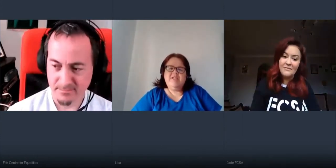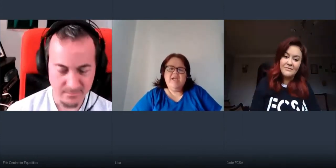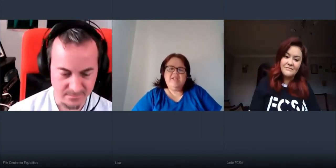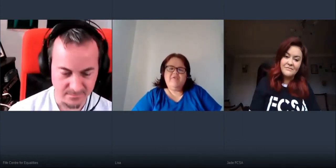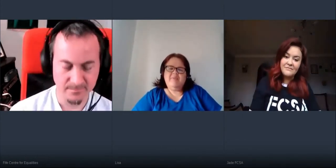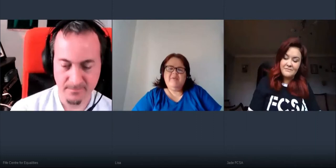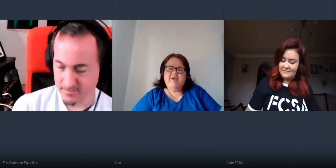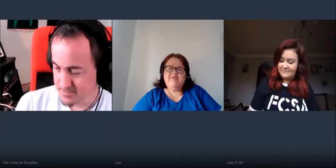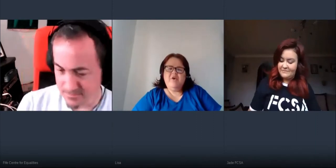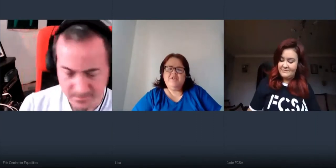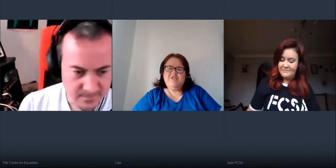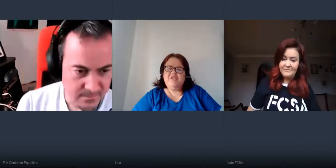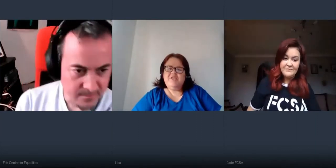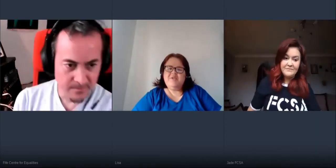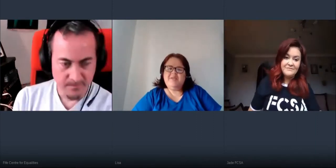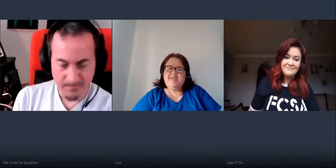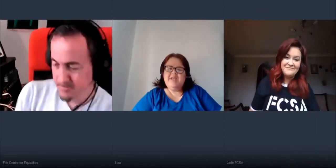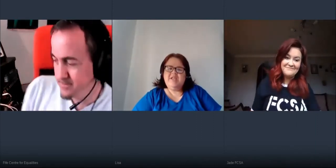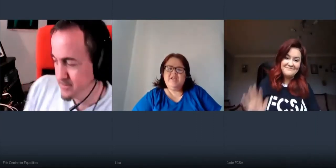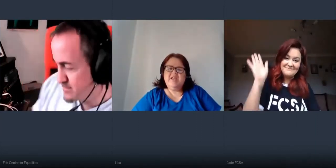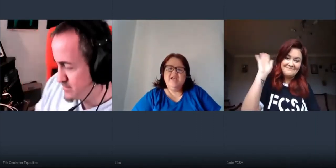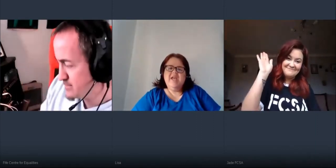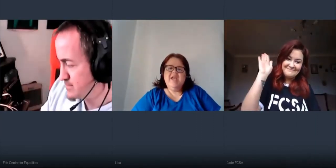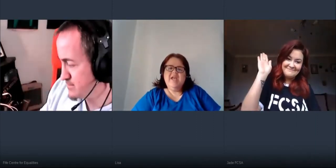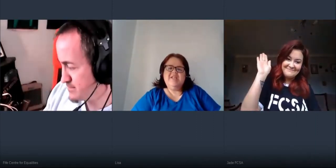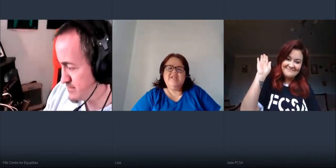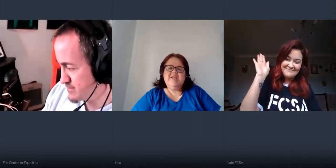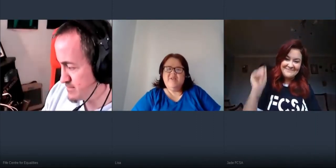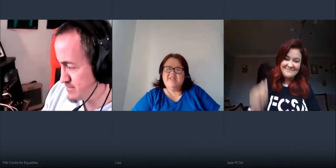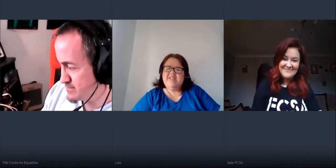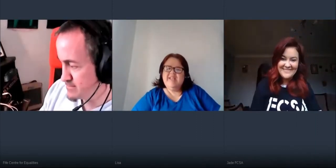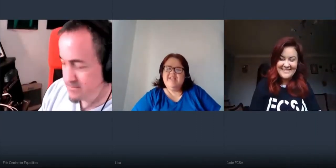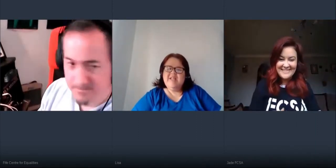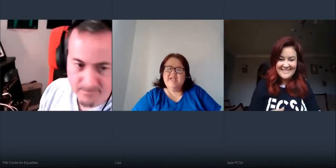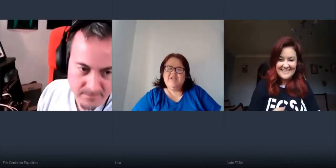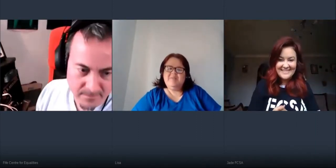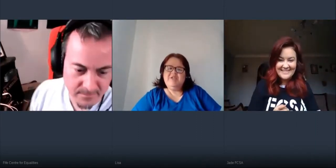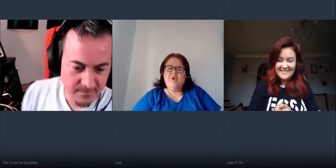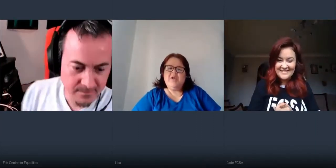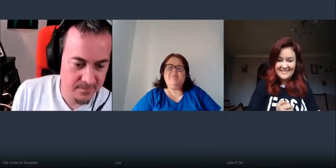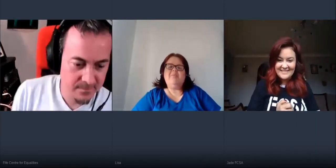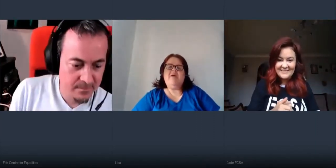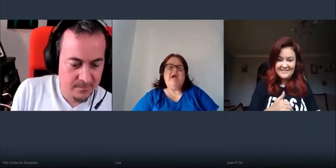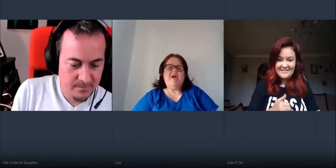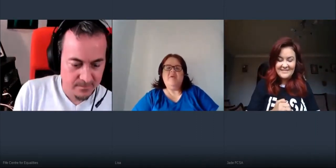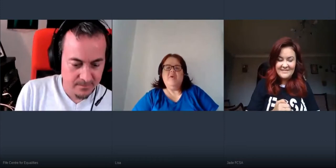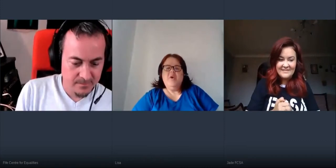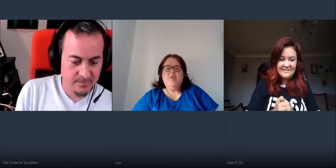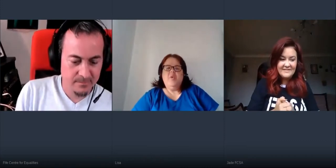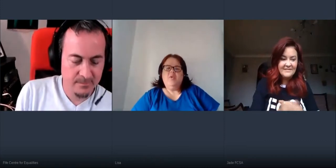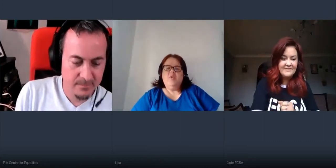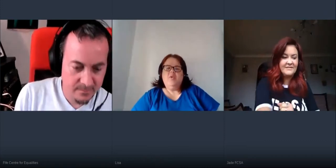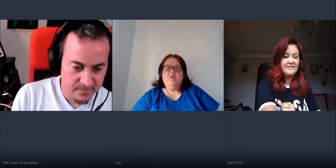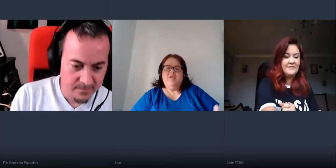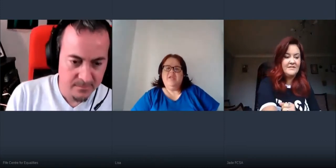jade from the fife college student association she's along today and she'll be talking about how